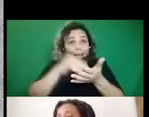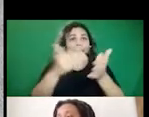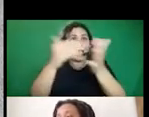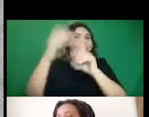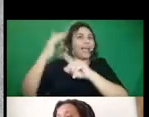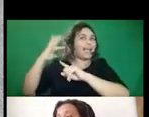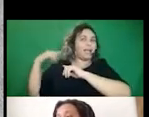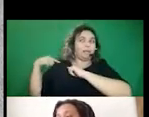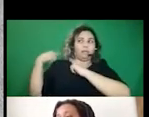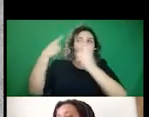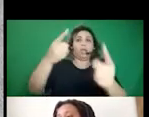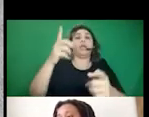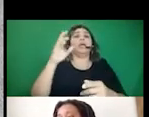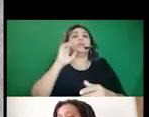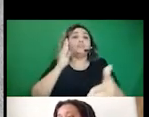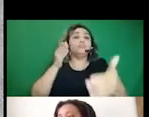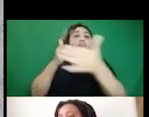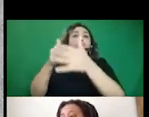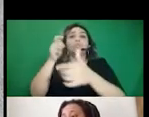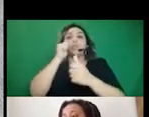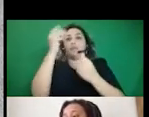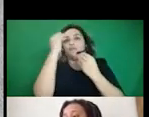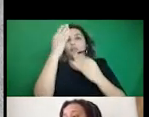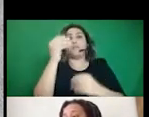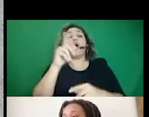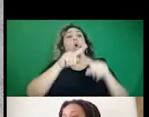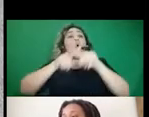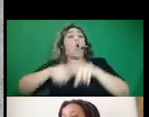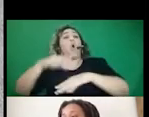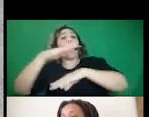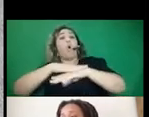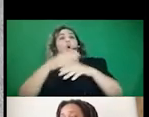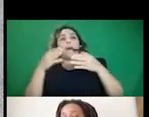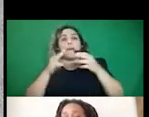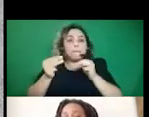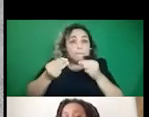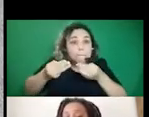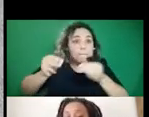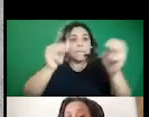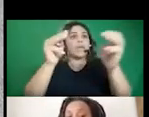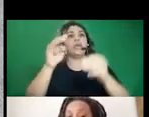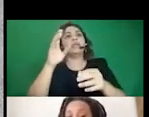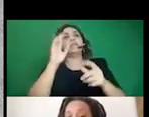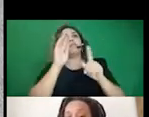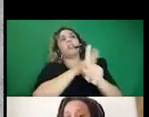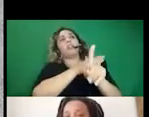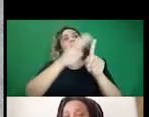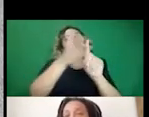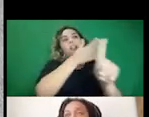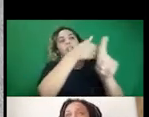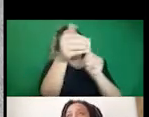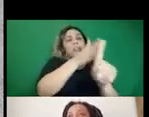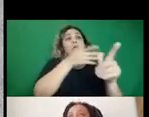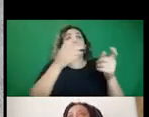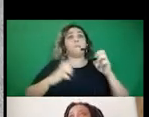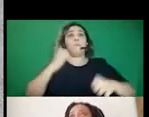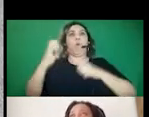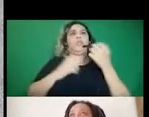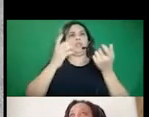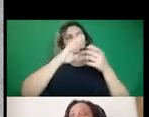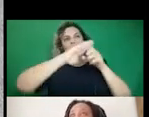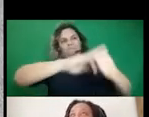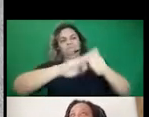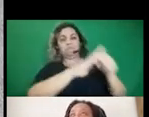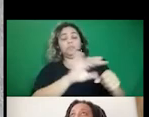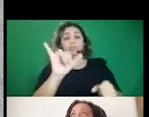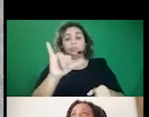when it comes to racialized disinformation, where they depend on methods of stoking and manipulating emotions. And it also makes me think